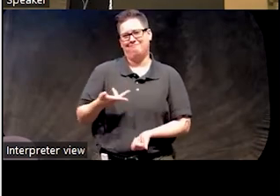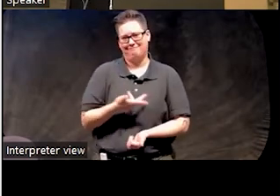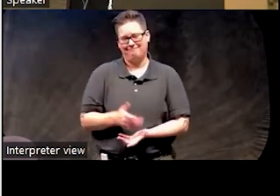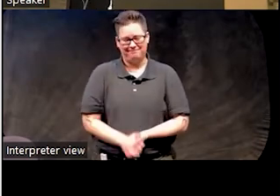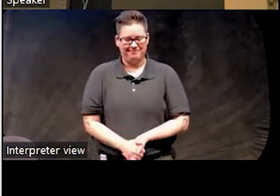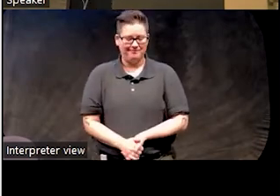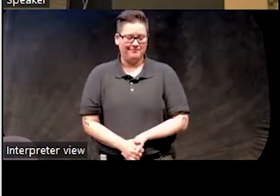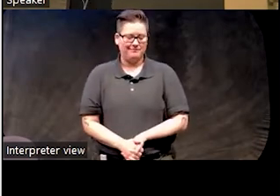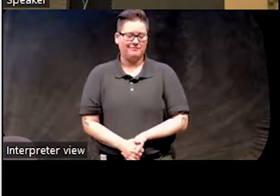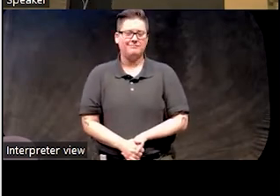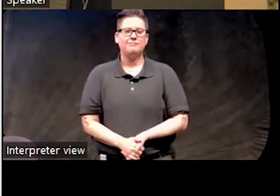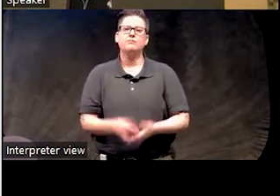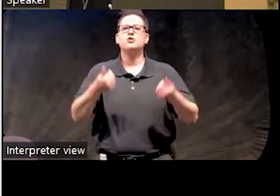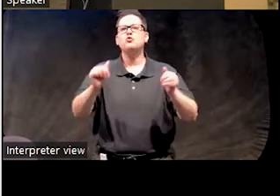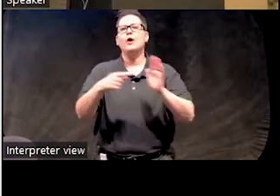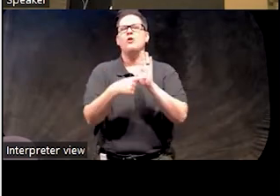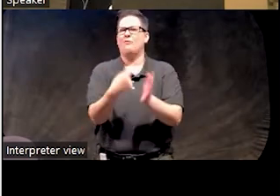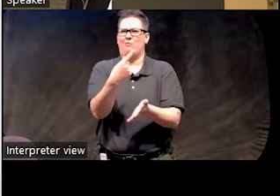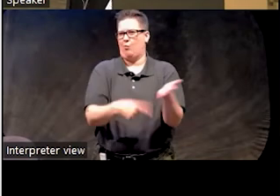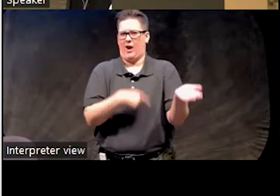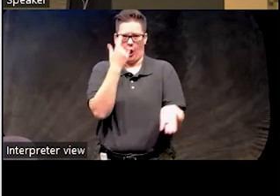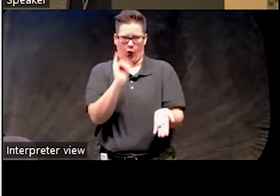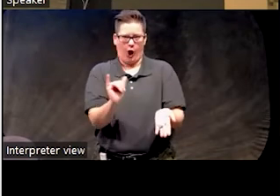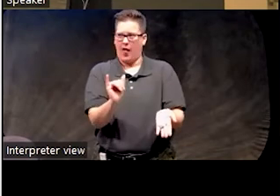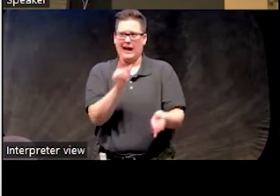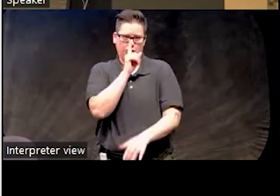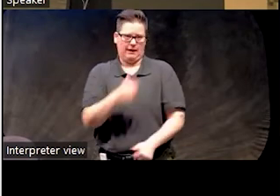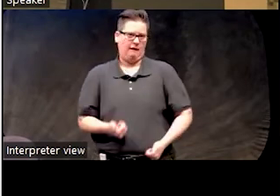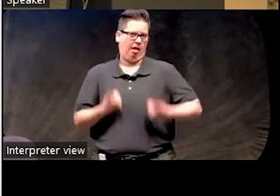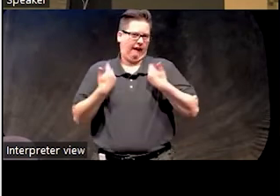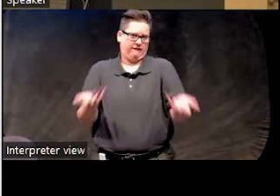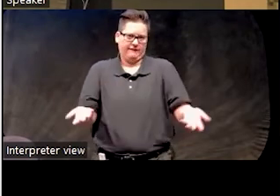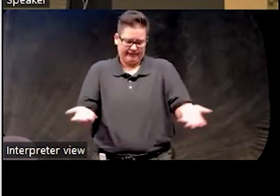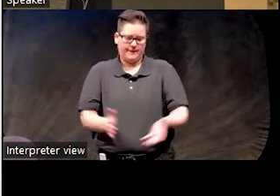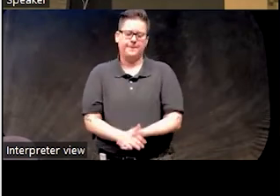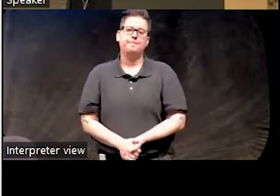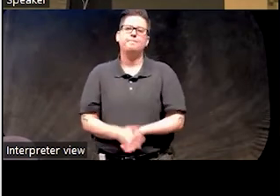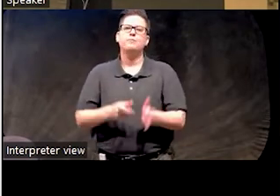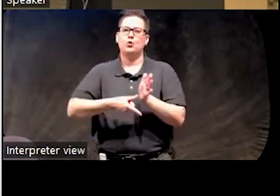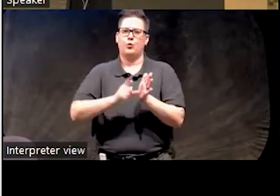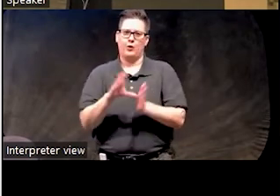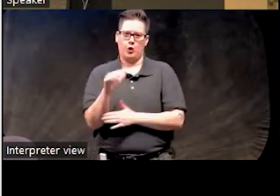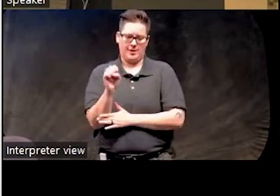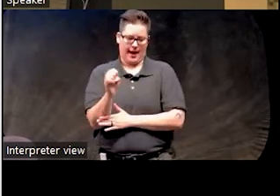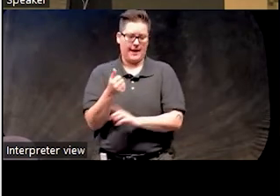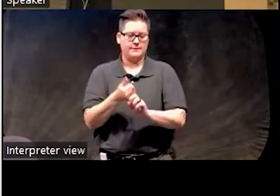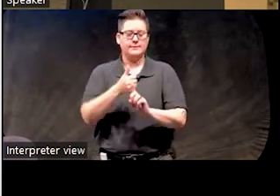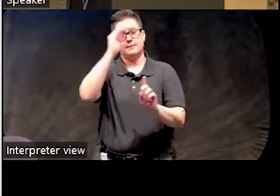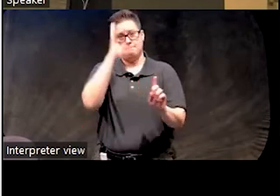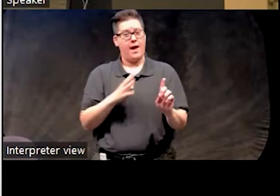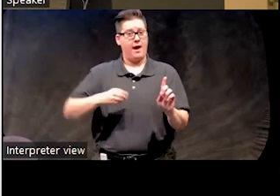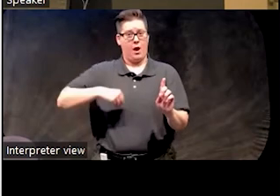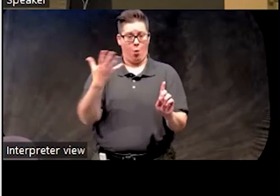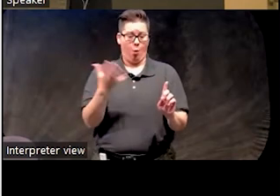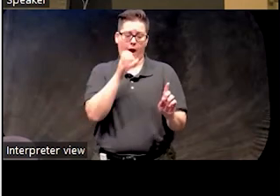of a 49-year-old